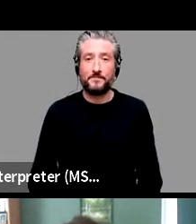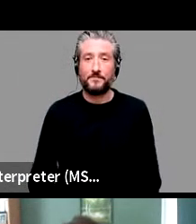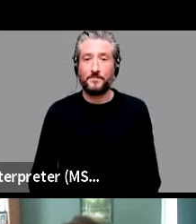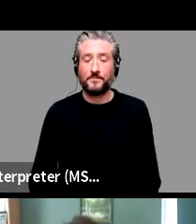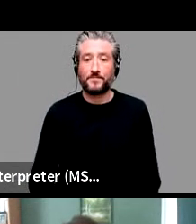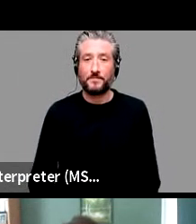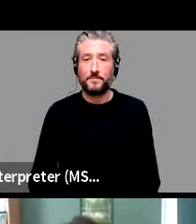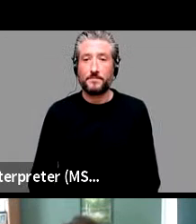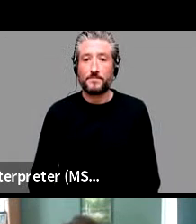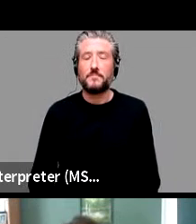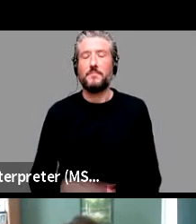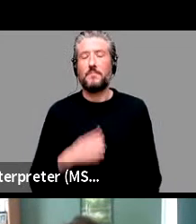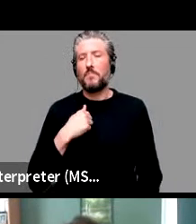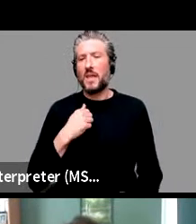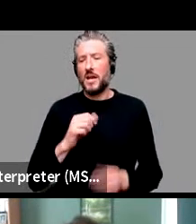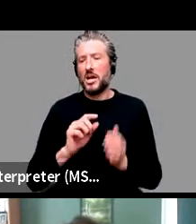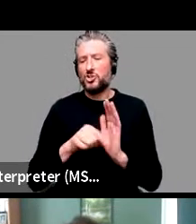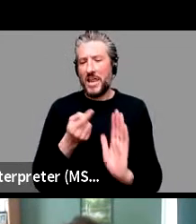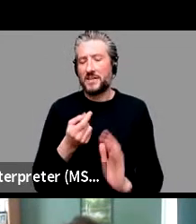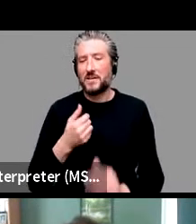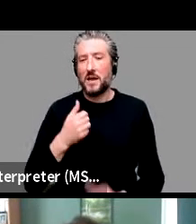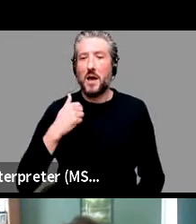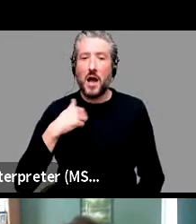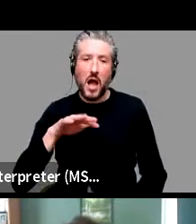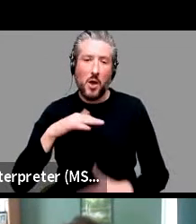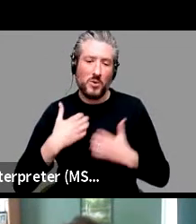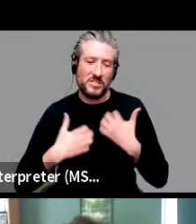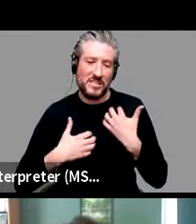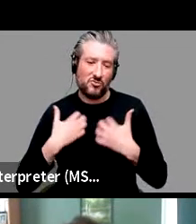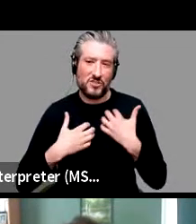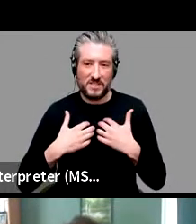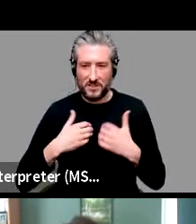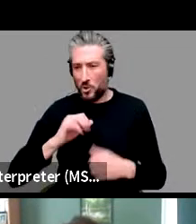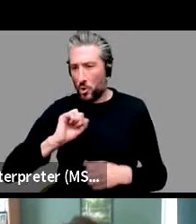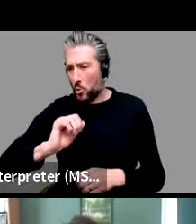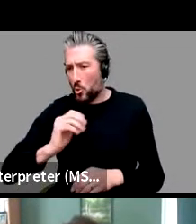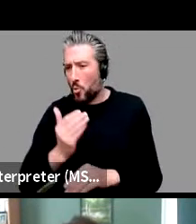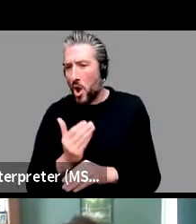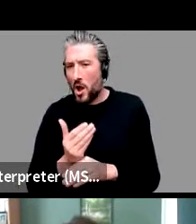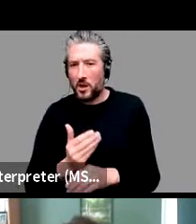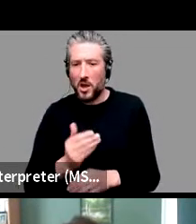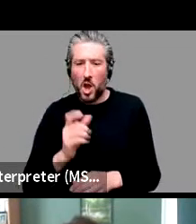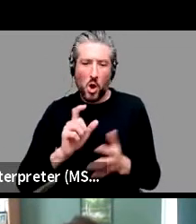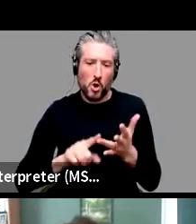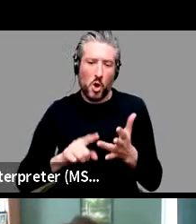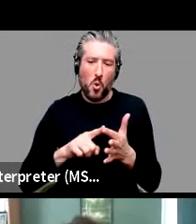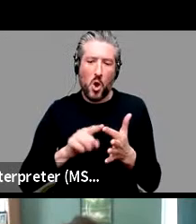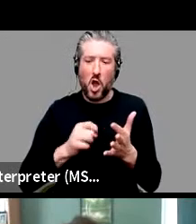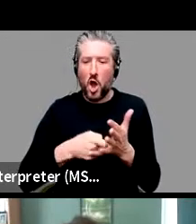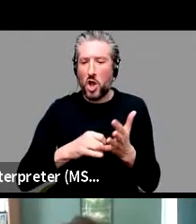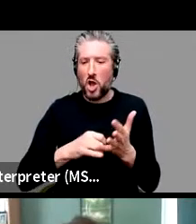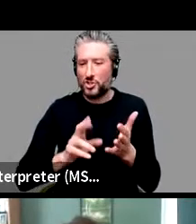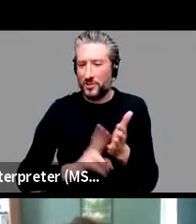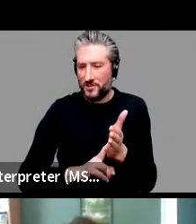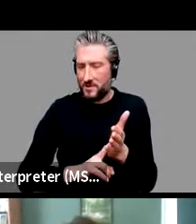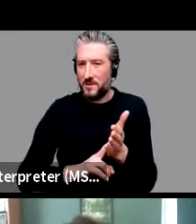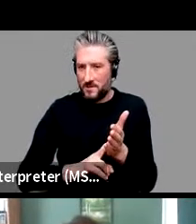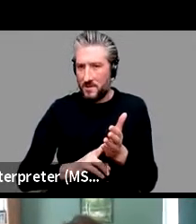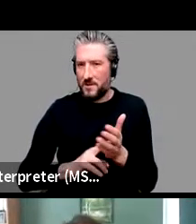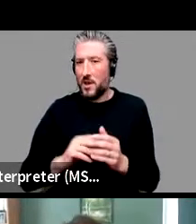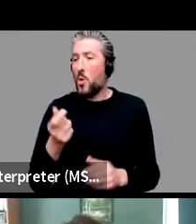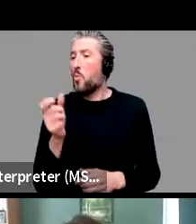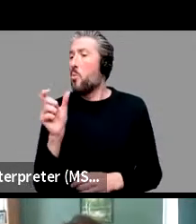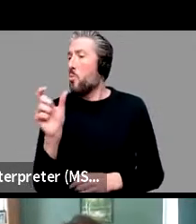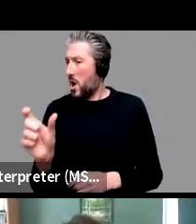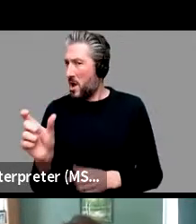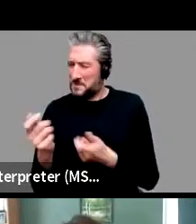Thanks. I've always been really interested in your work on, on coercion and the idea of, um, the words being pulled into clusters and then changing the meaning, you know,